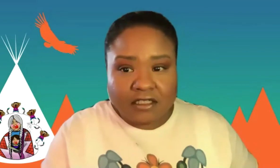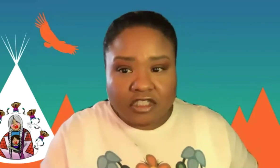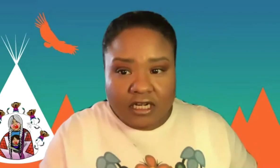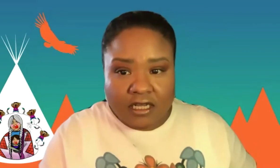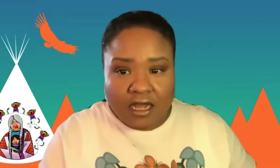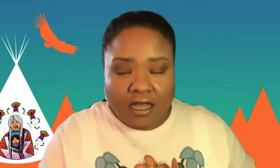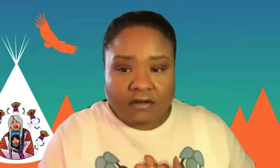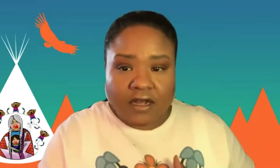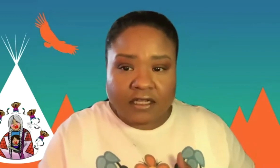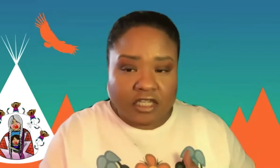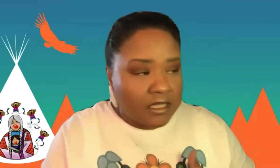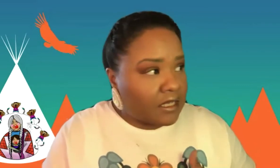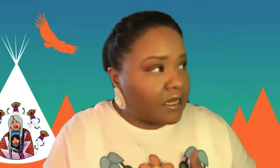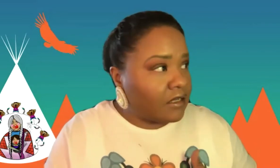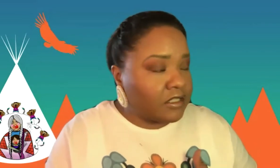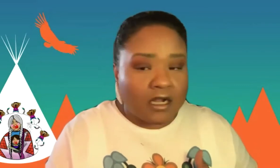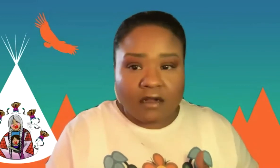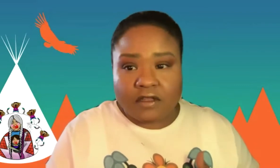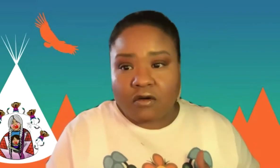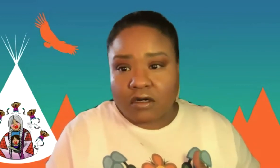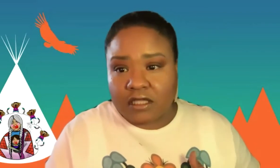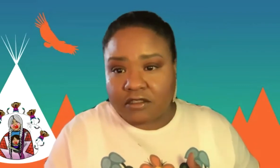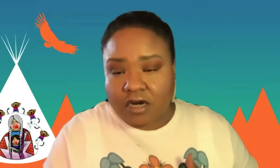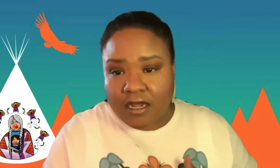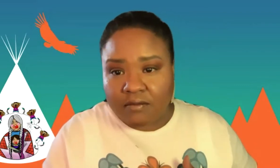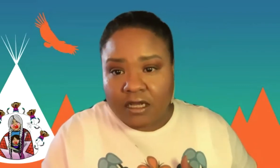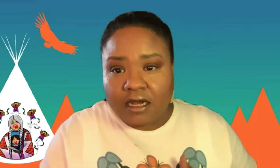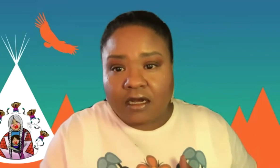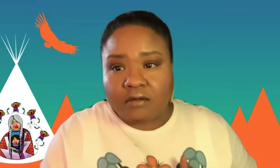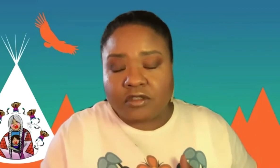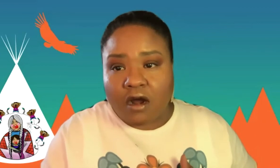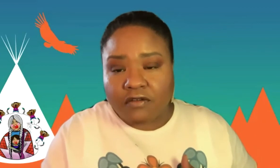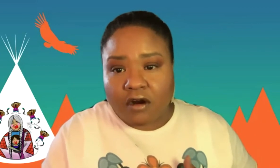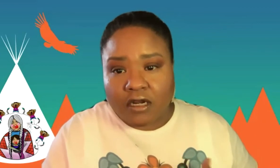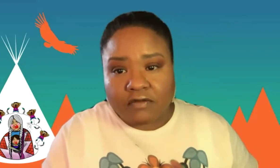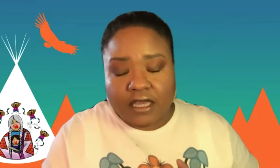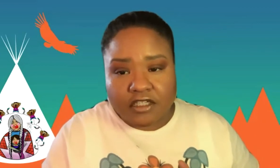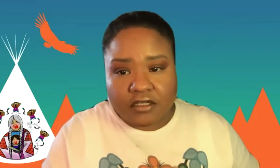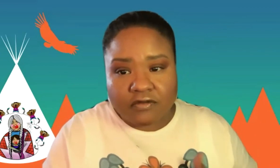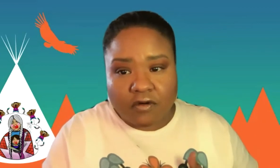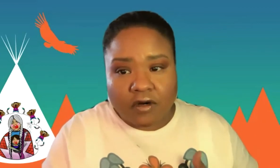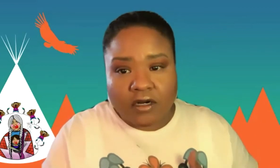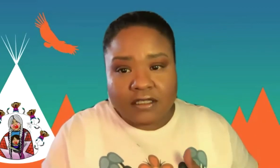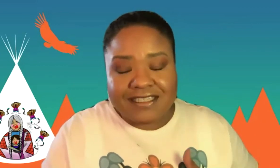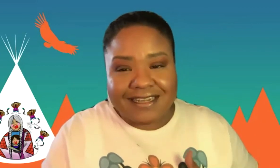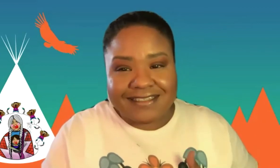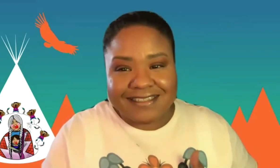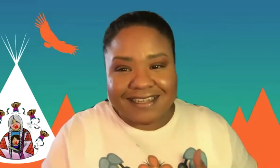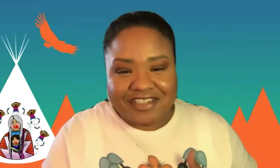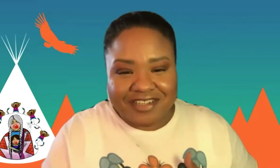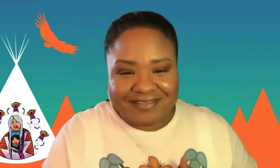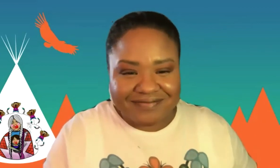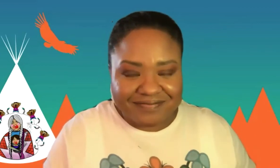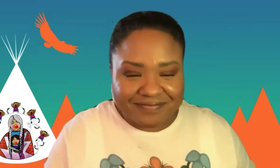Jeannie, I invite Jeannie, an elder of the Coeur d'Alene tribe, to offer our invocation for today's